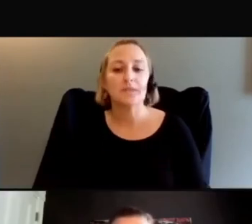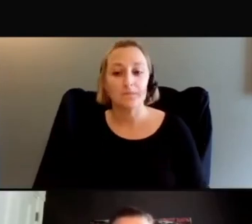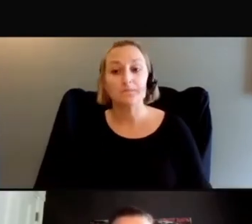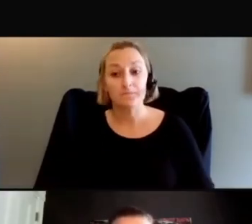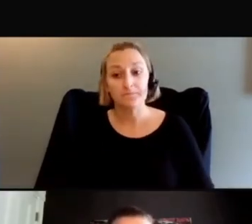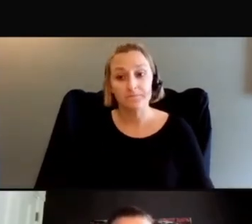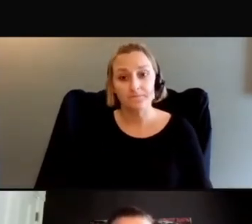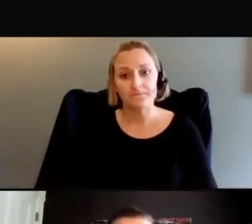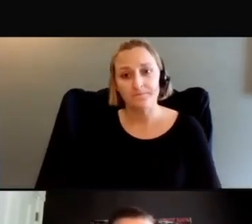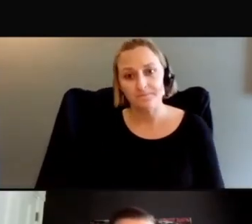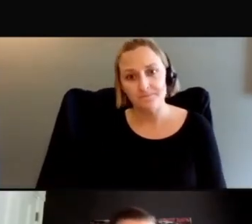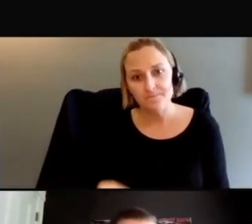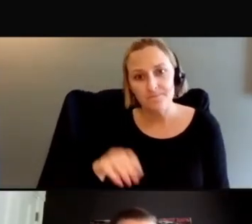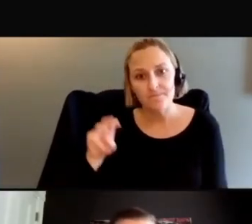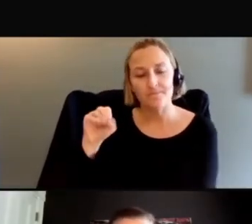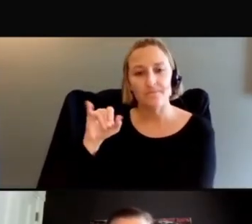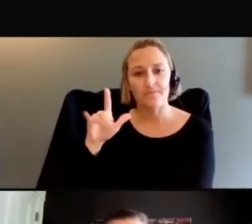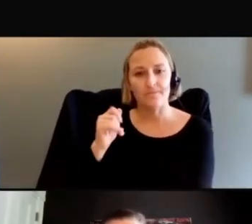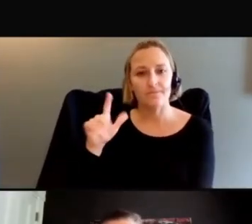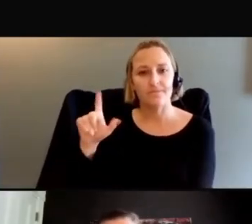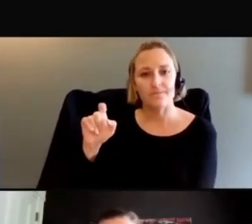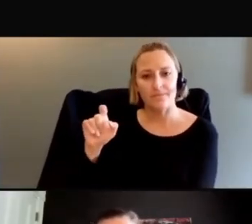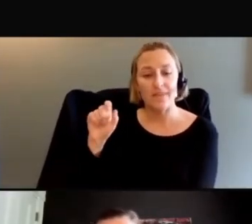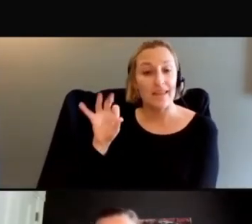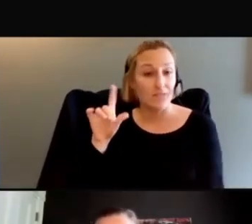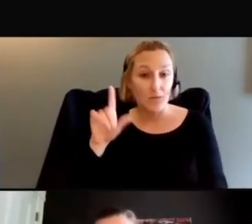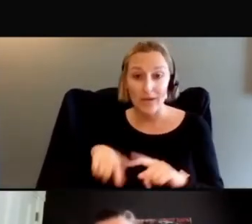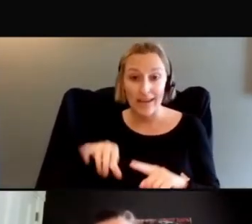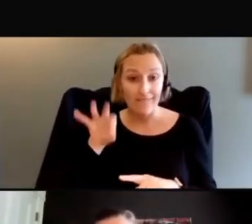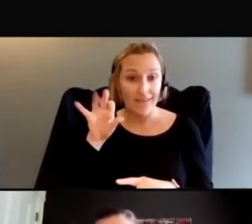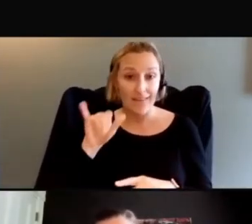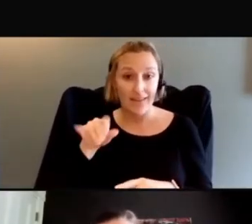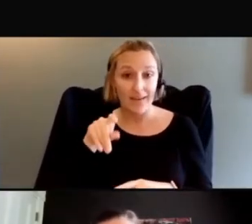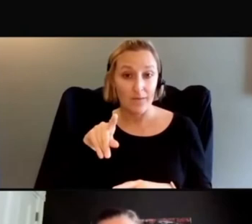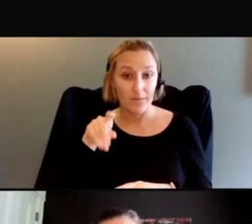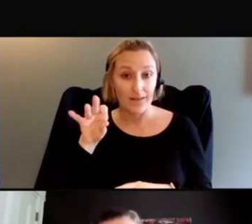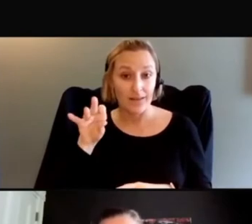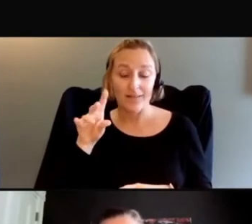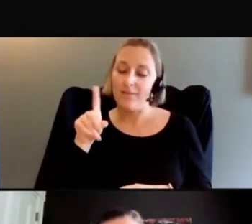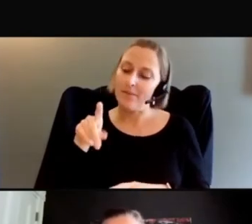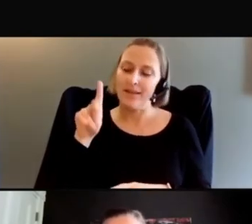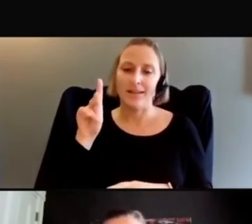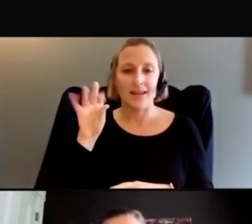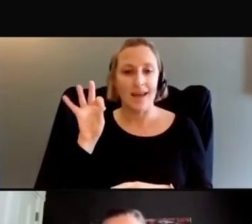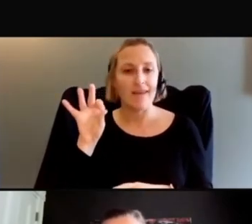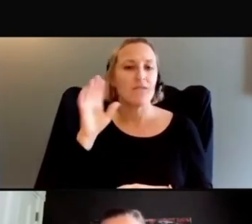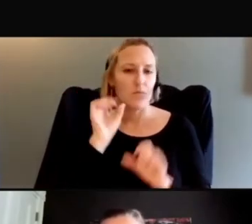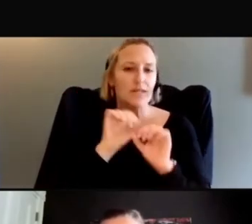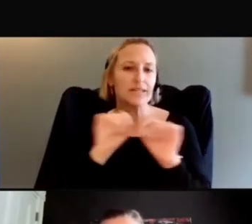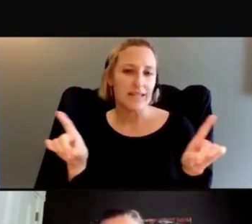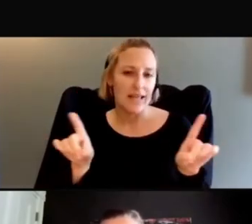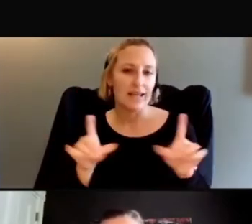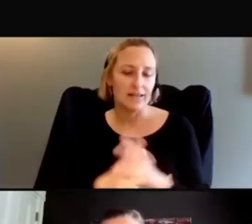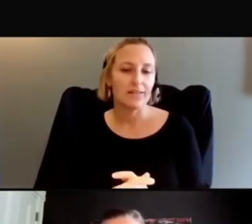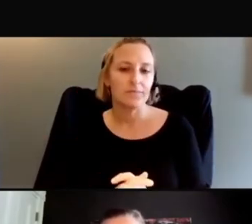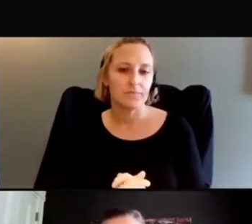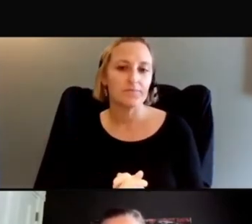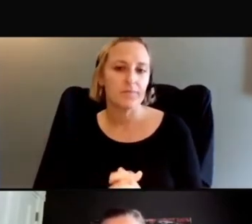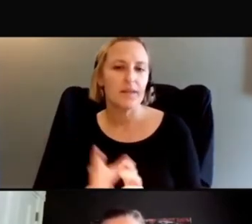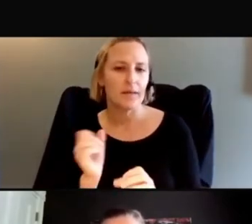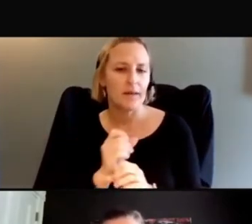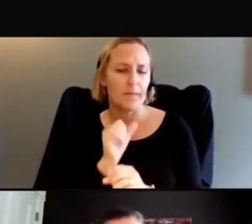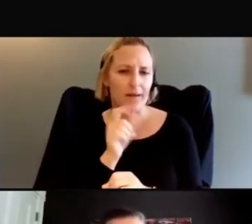Yes. And if that PDF is not available right now, we will send it out to you. I'm not sure if it was uploaded correctly.